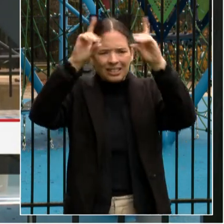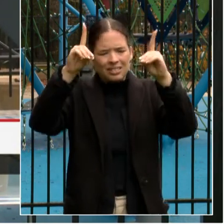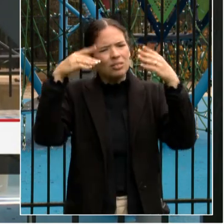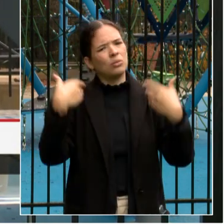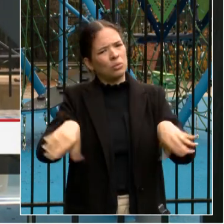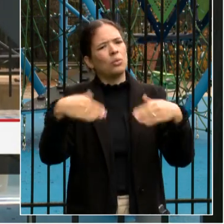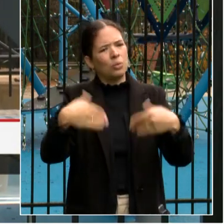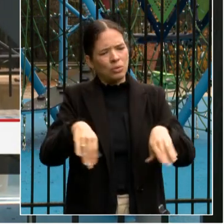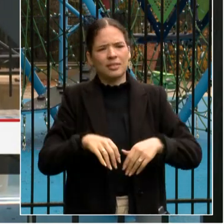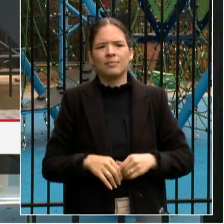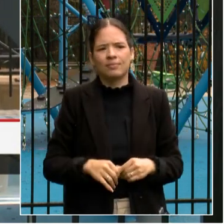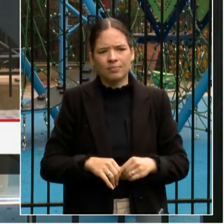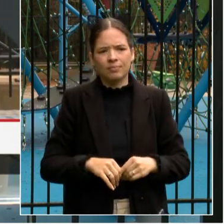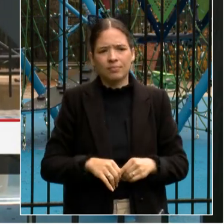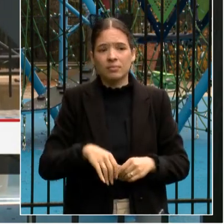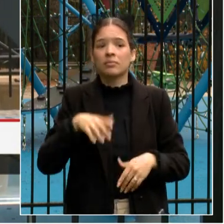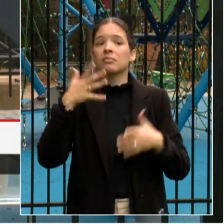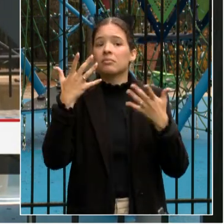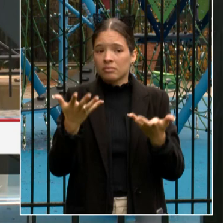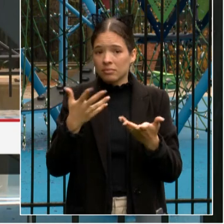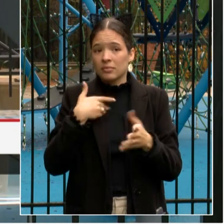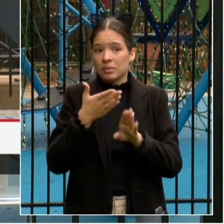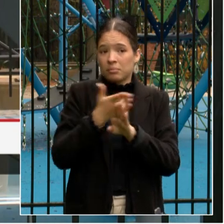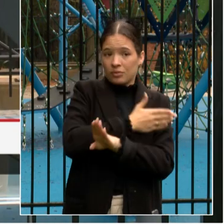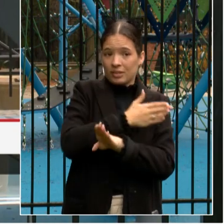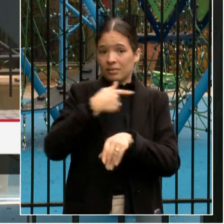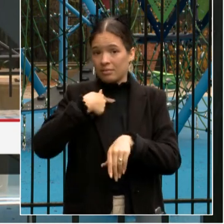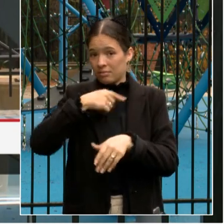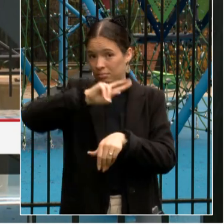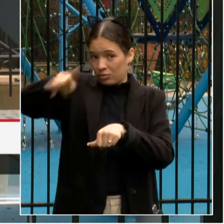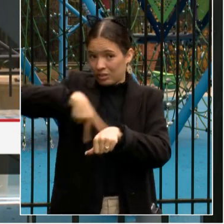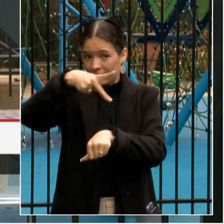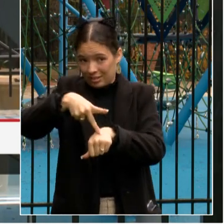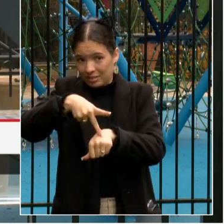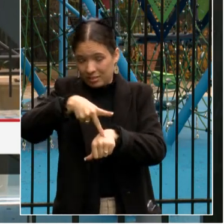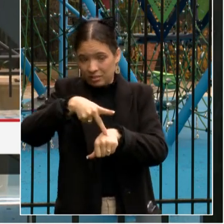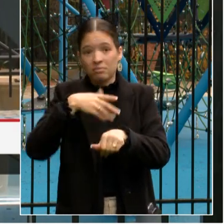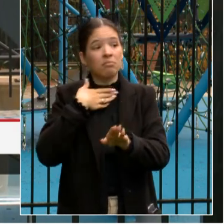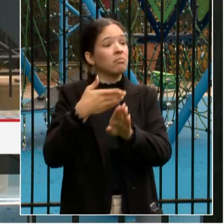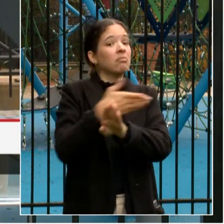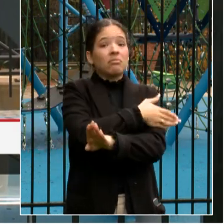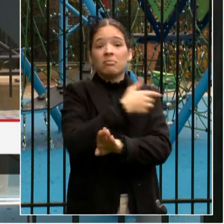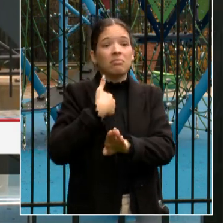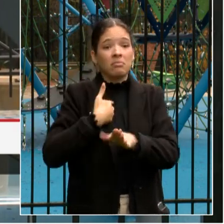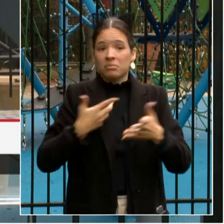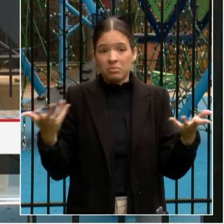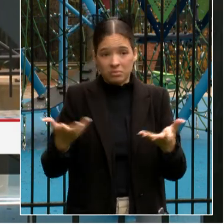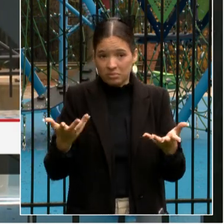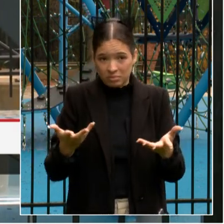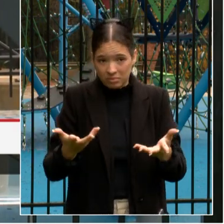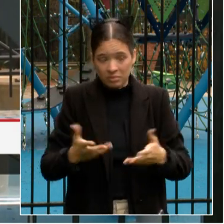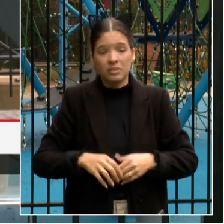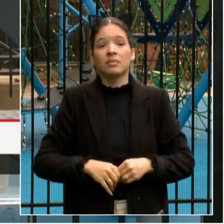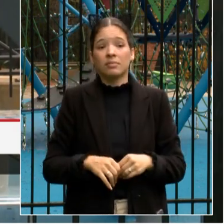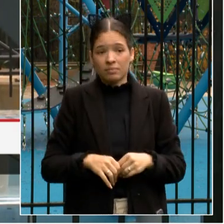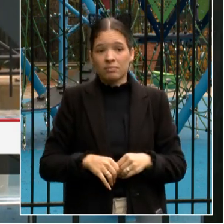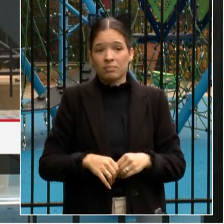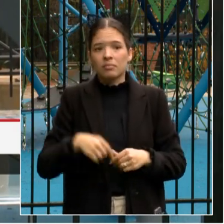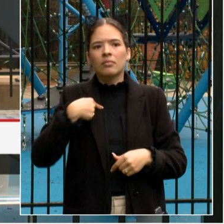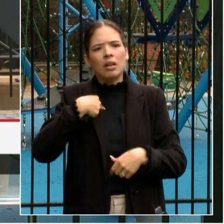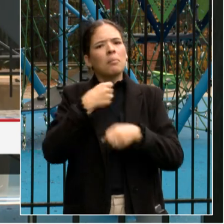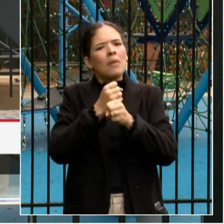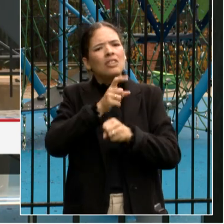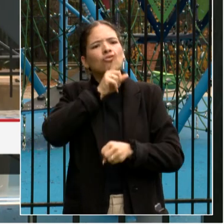came in as the principal to Oyster Adams, my predecessor, Principal Maida Cruz, did so much to ensure this new playground